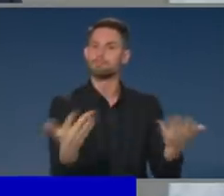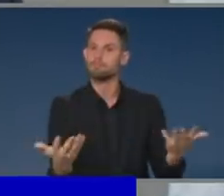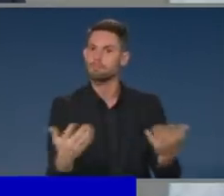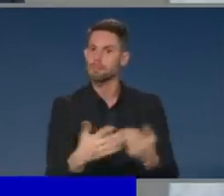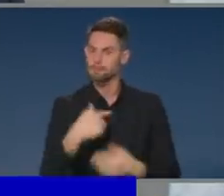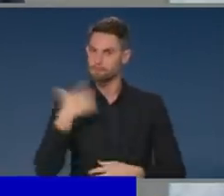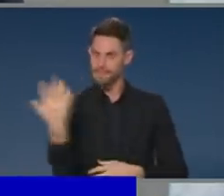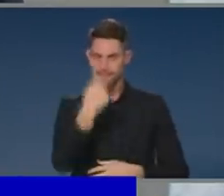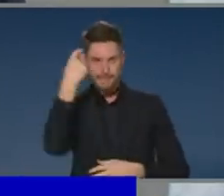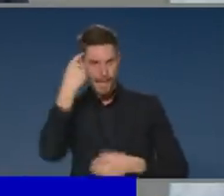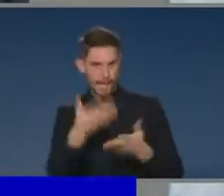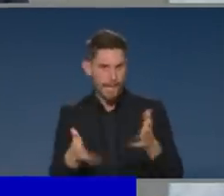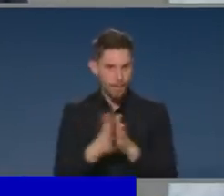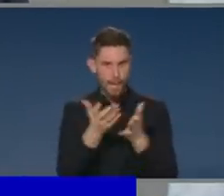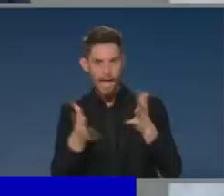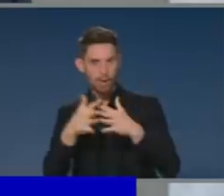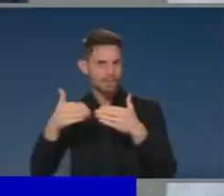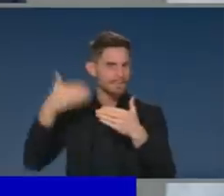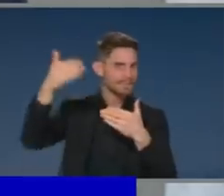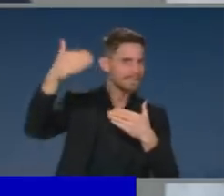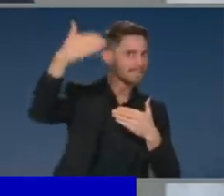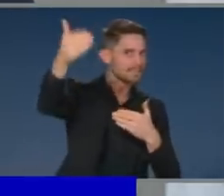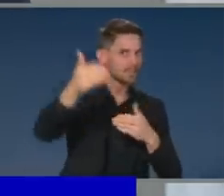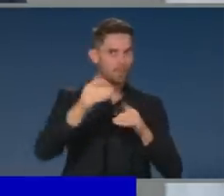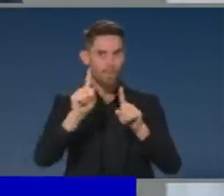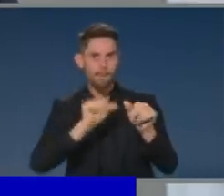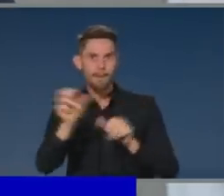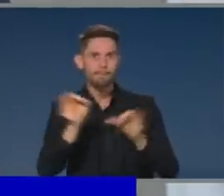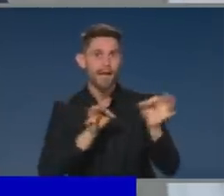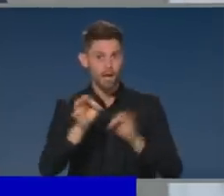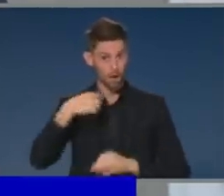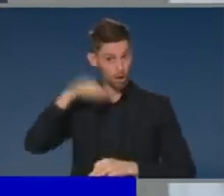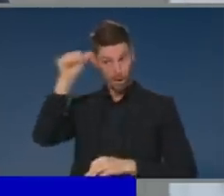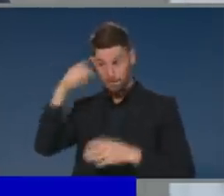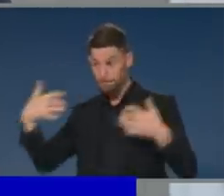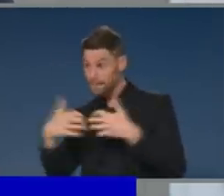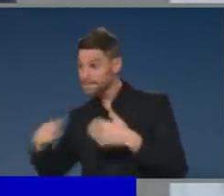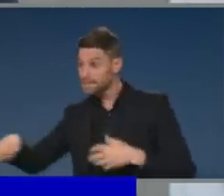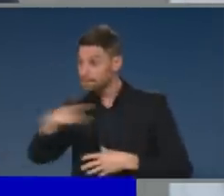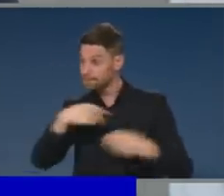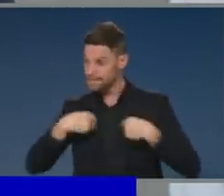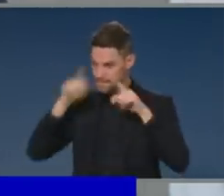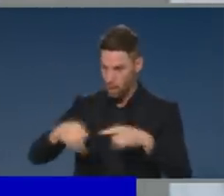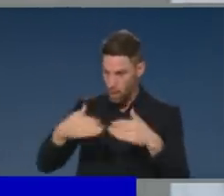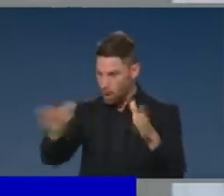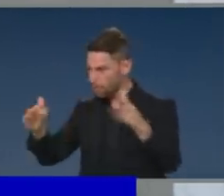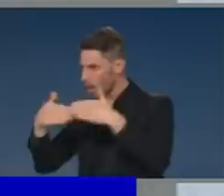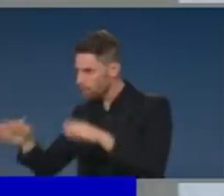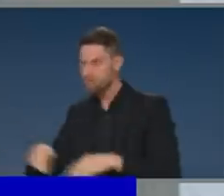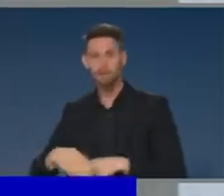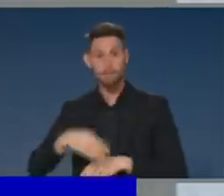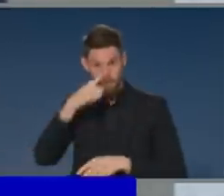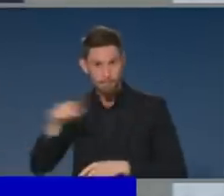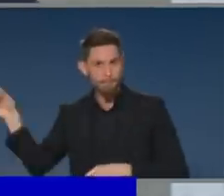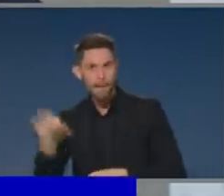businesses who are taking decisions to reopen, to rehire and to move ahead. Some